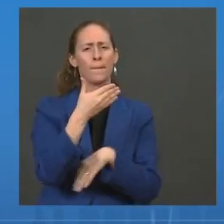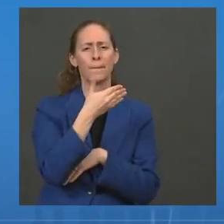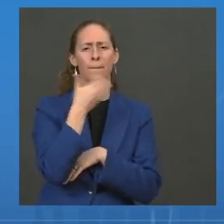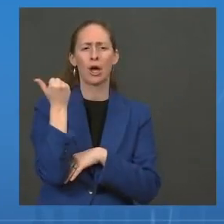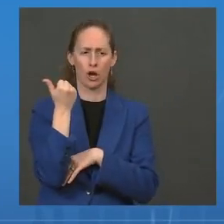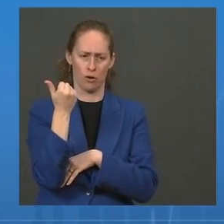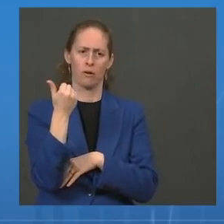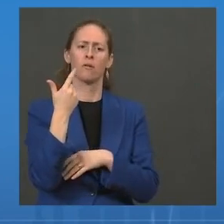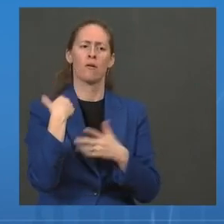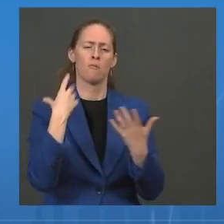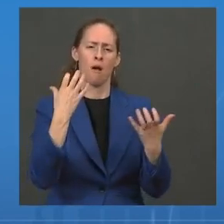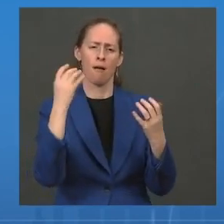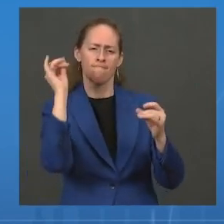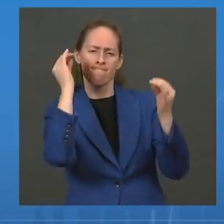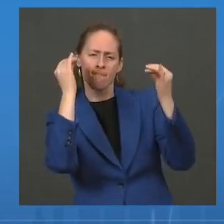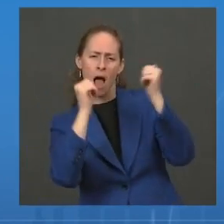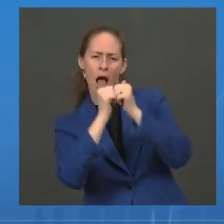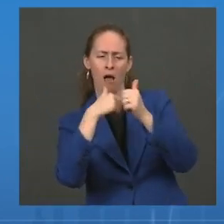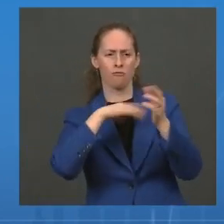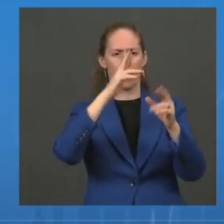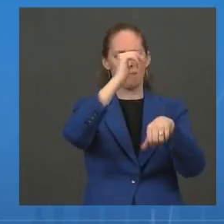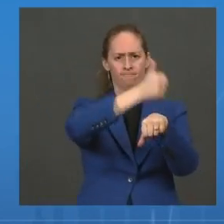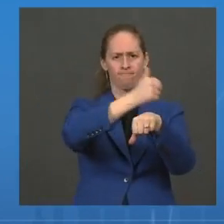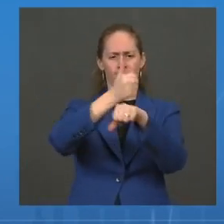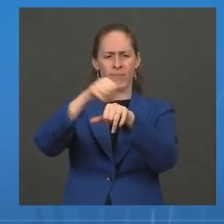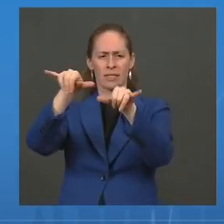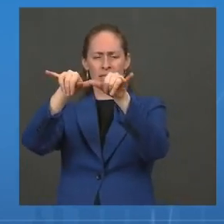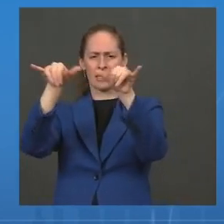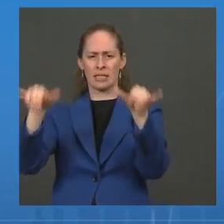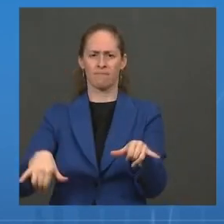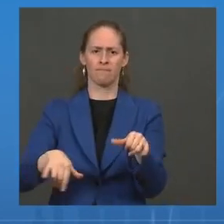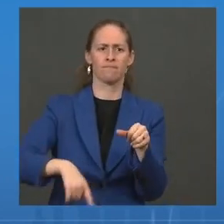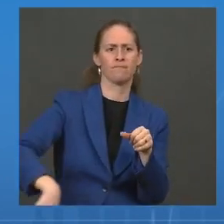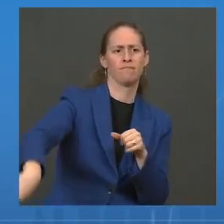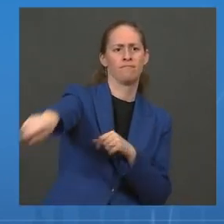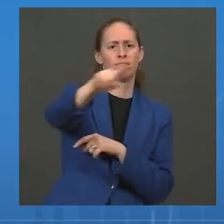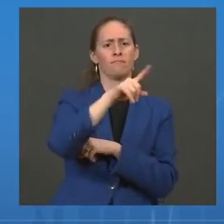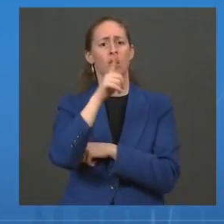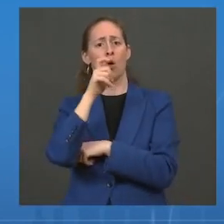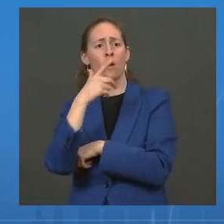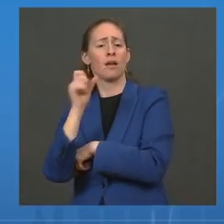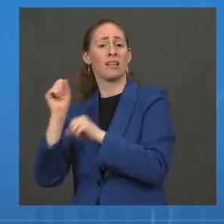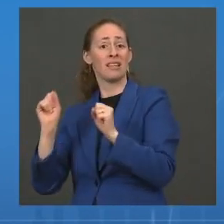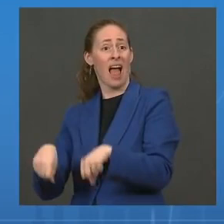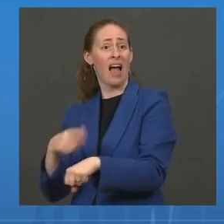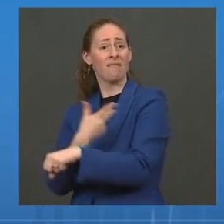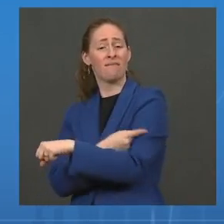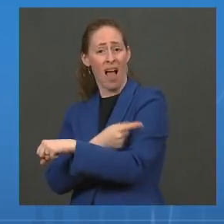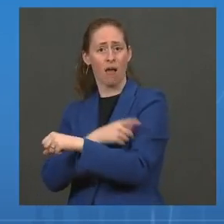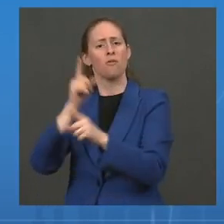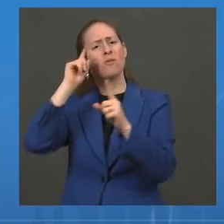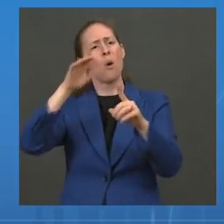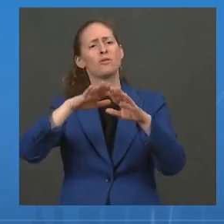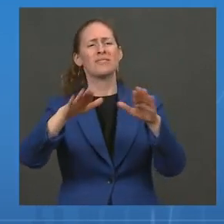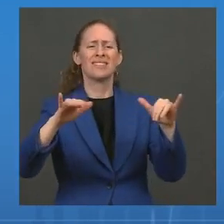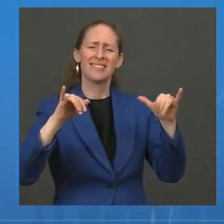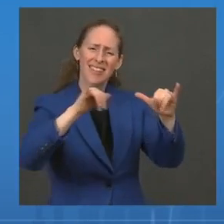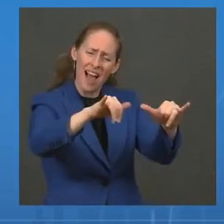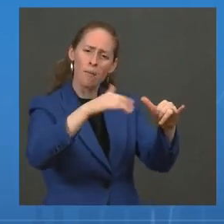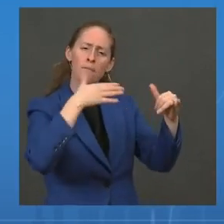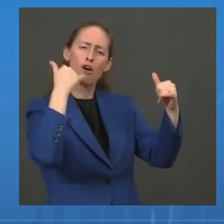now available together, we can help protect our children and keep them in school for in-person learning.